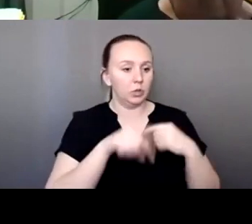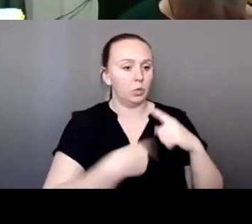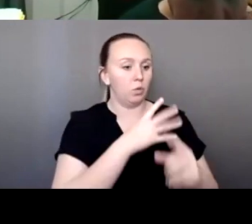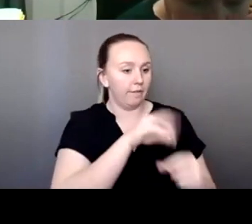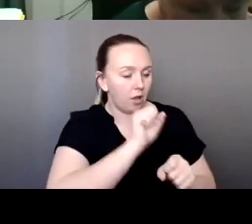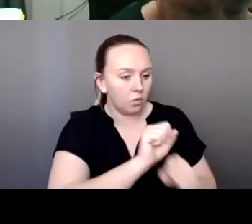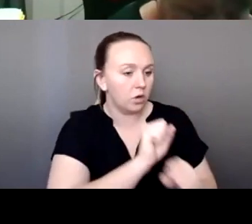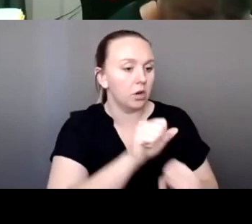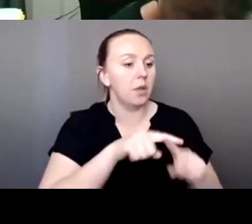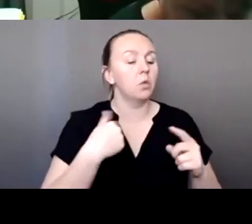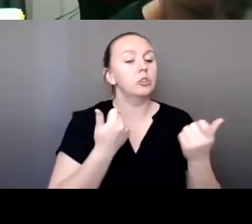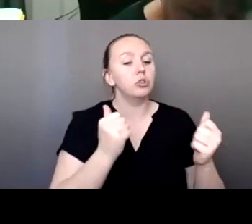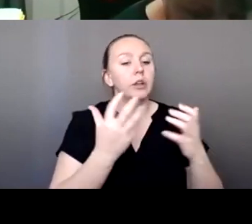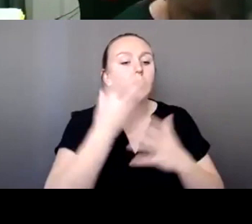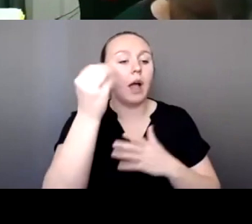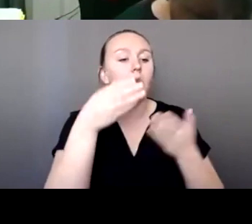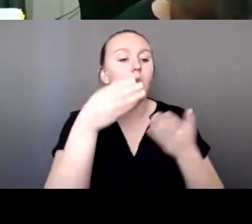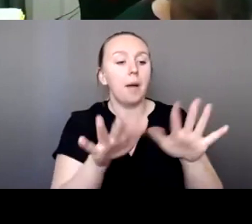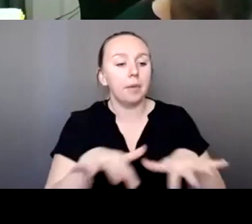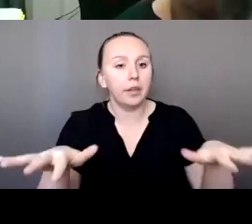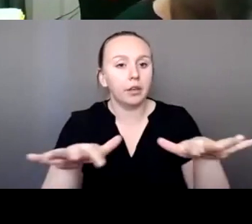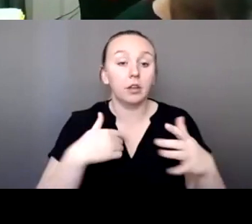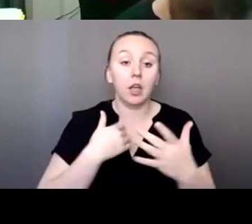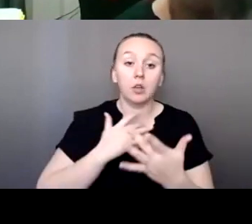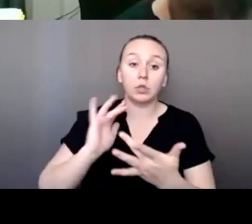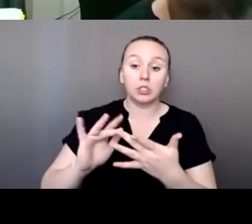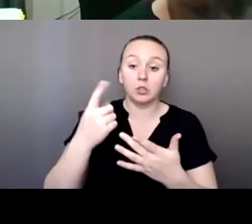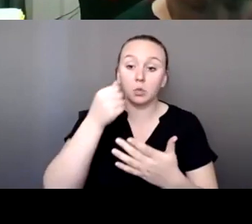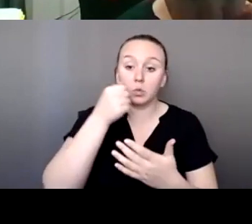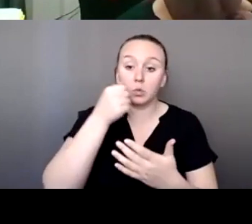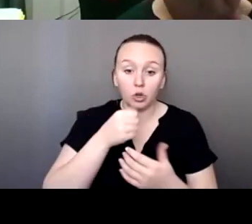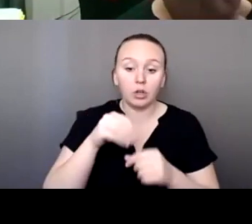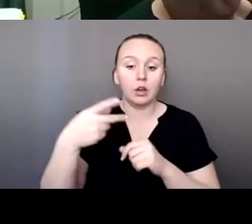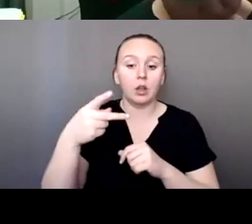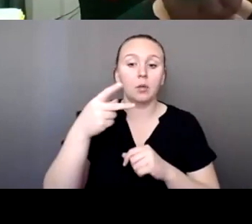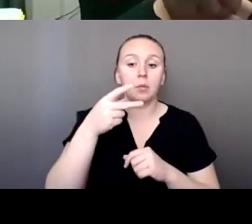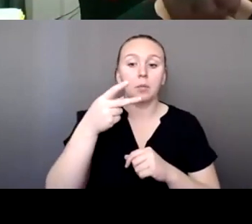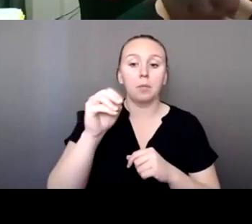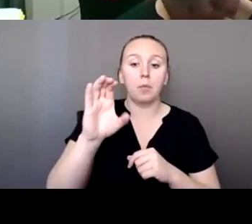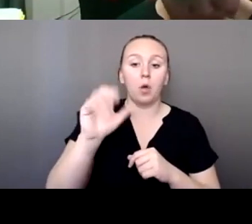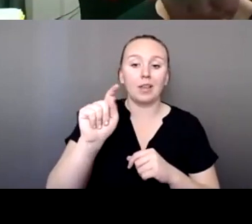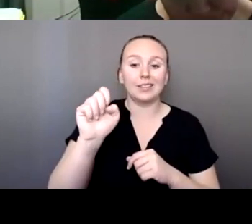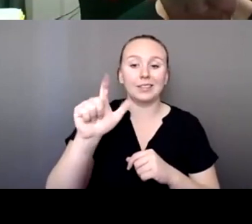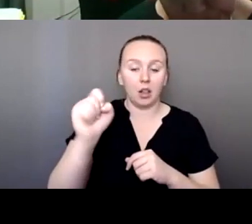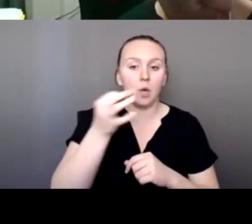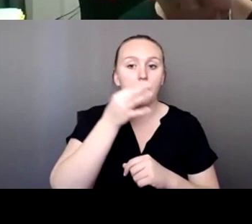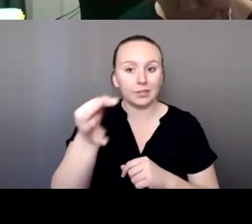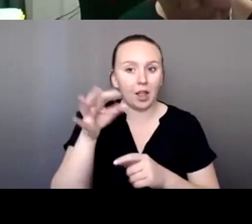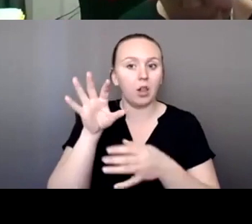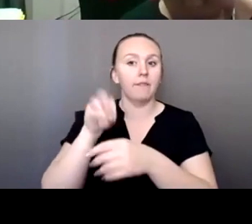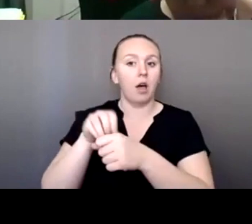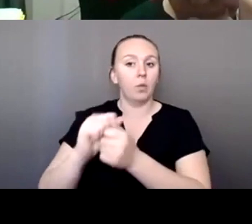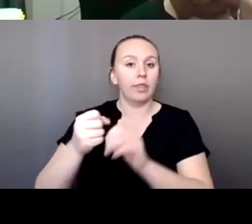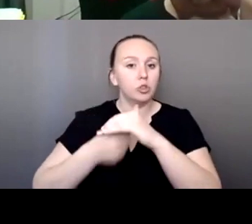be out in the public. Um, I reached out to a girl and Pocatello. She does the trafficking. So she does